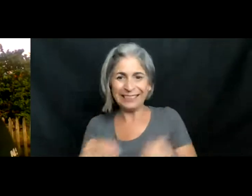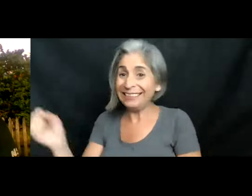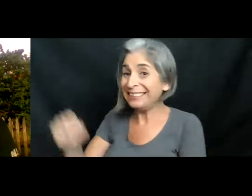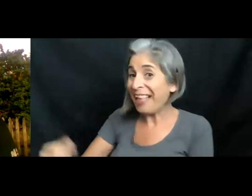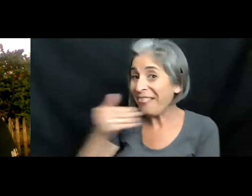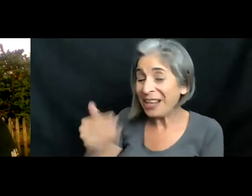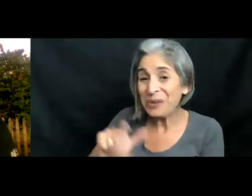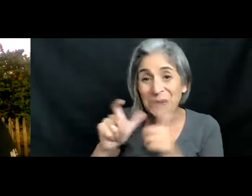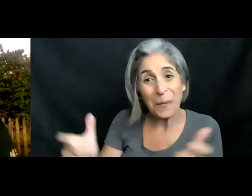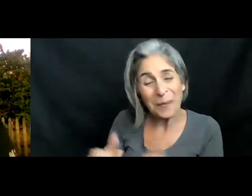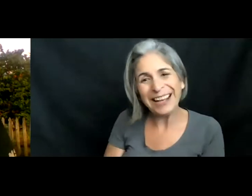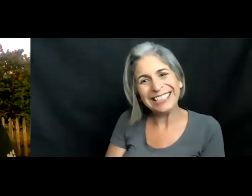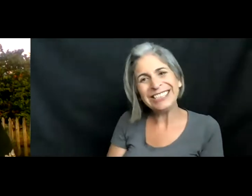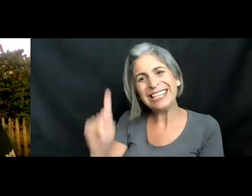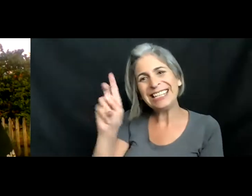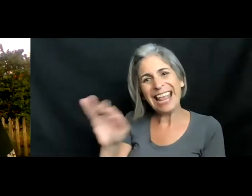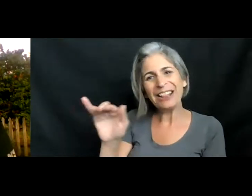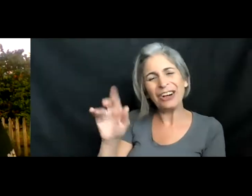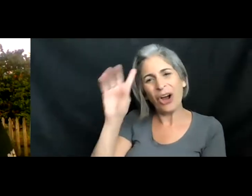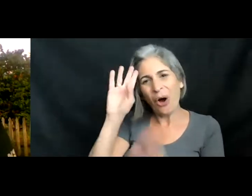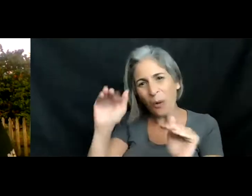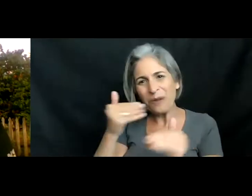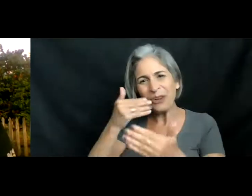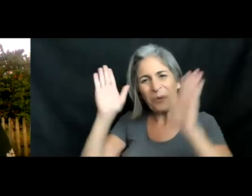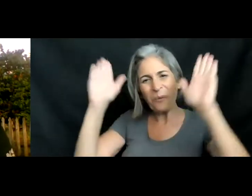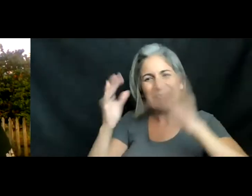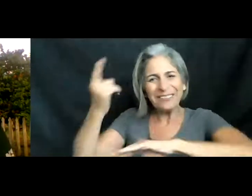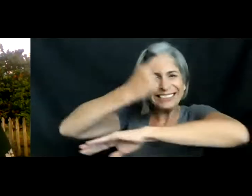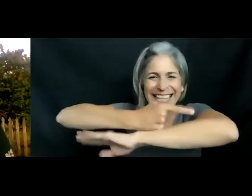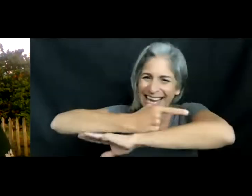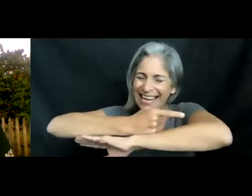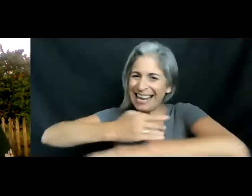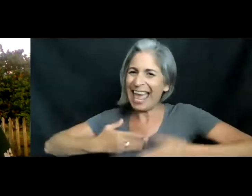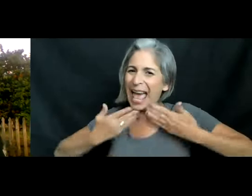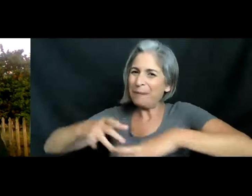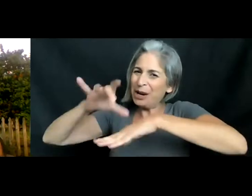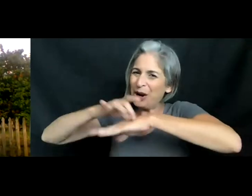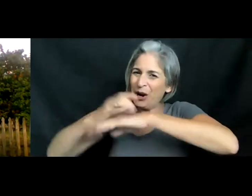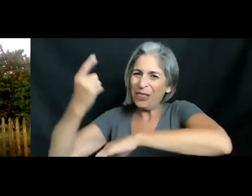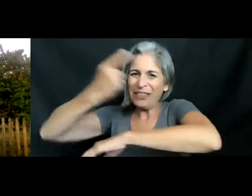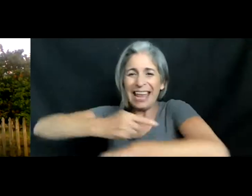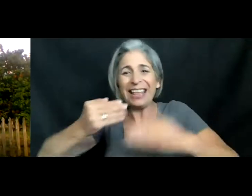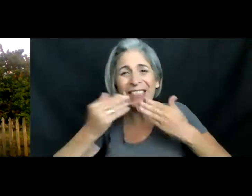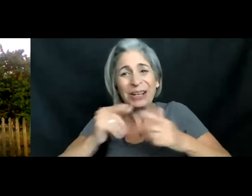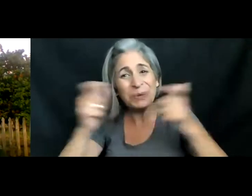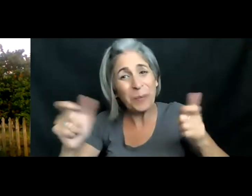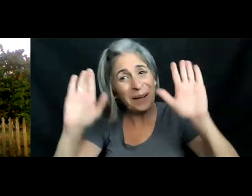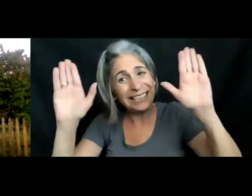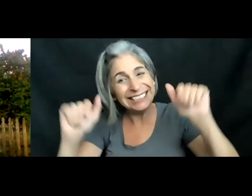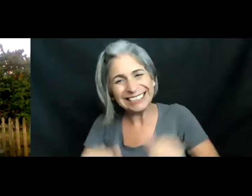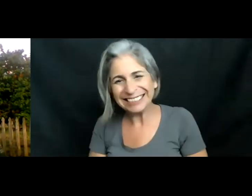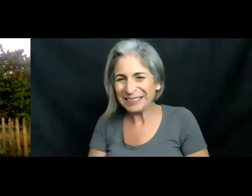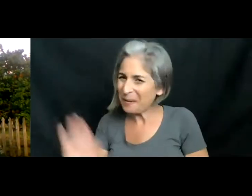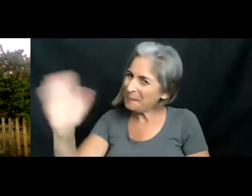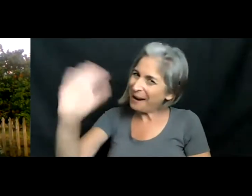Thank you so much, Taylor. And we hope everyone has a great day. once again, happy Earth Day. Thank you so much for coming. All right.